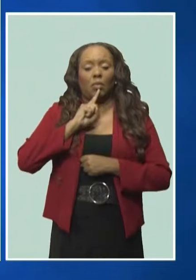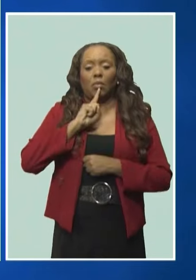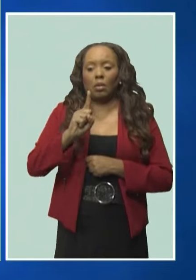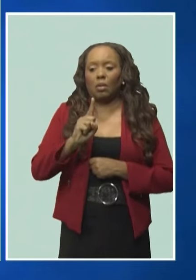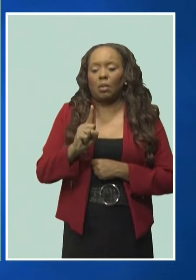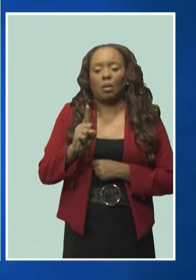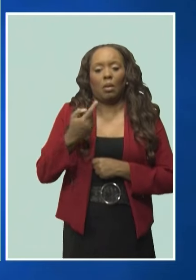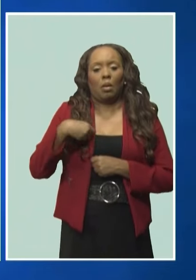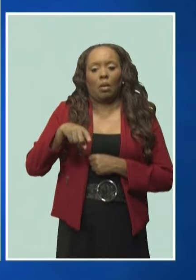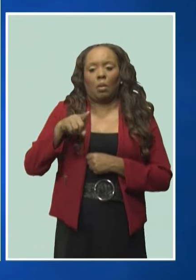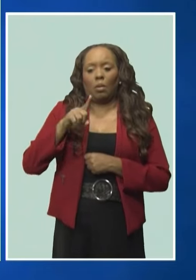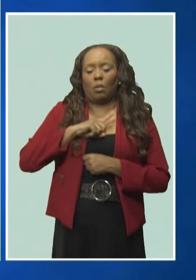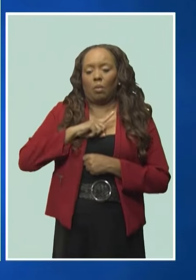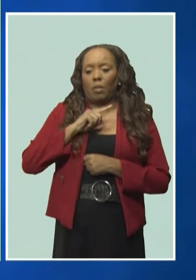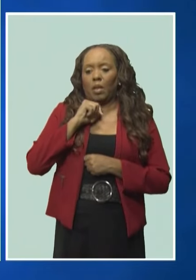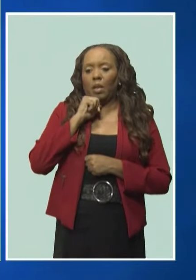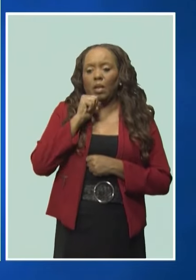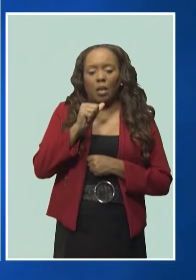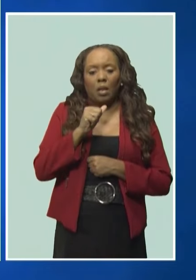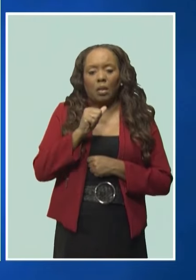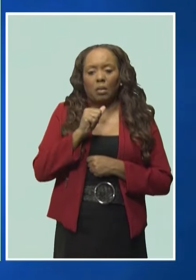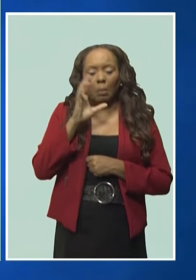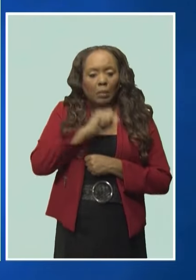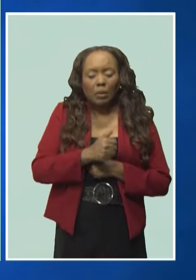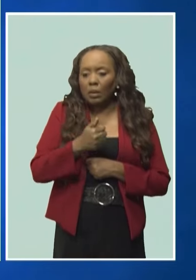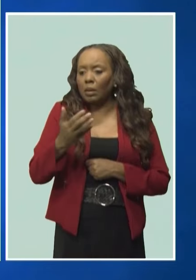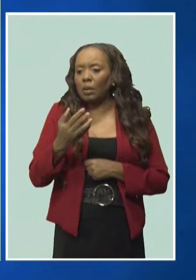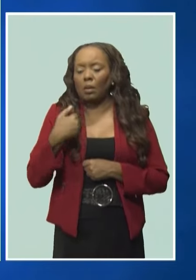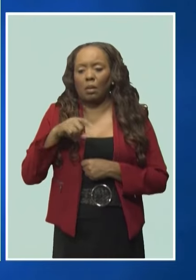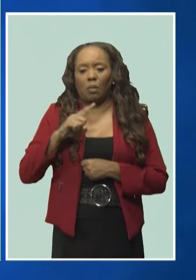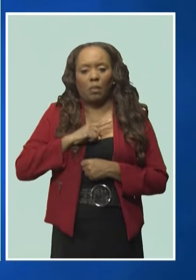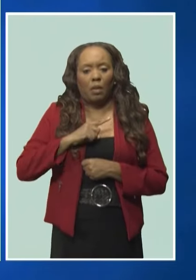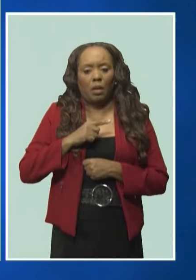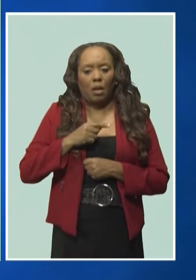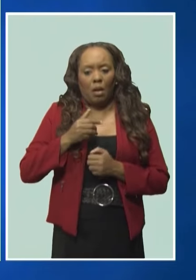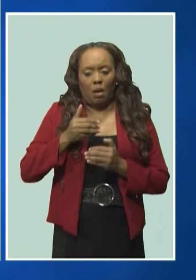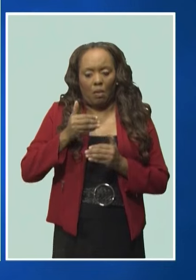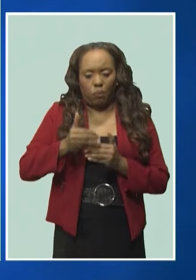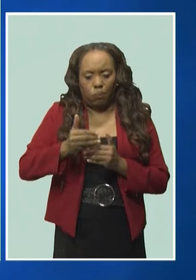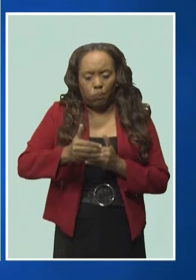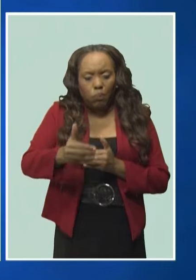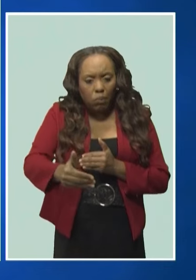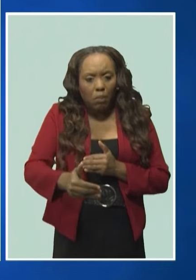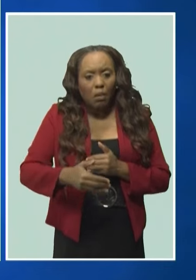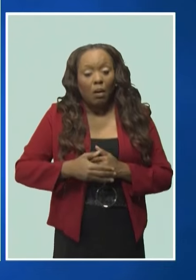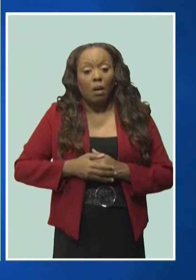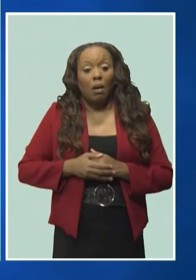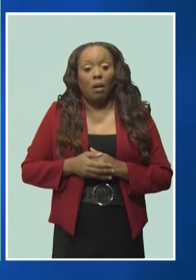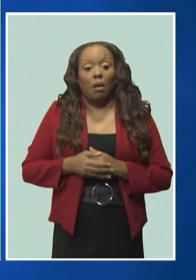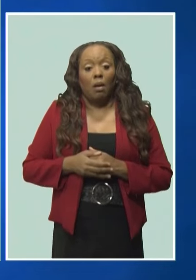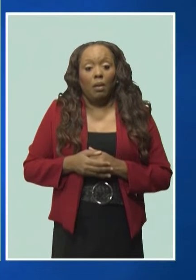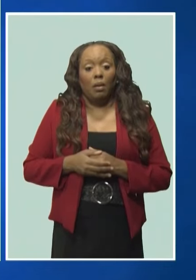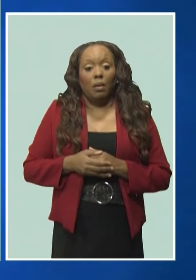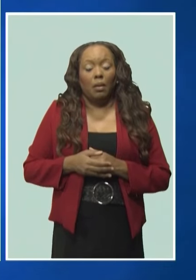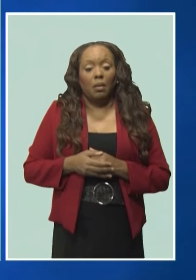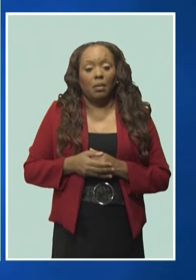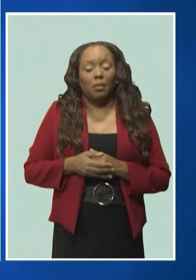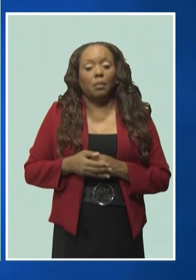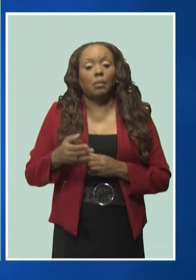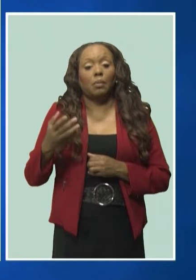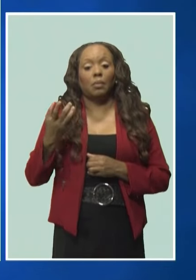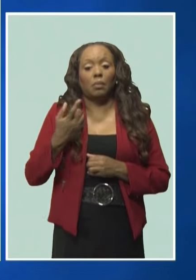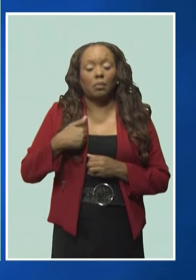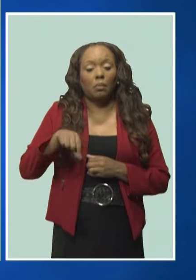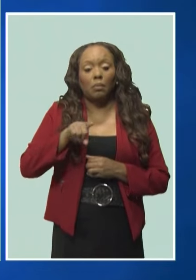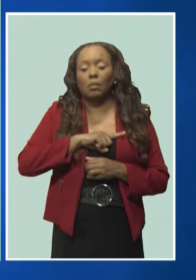along the way misstep in any way. In addition to that, we are